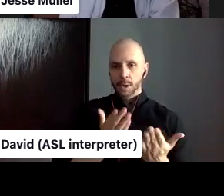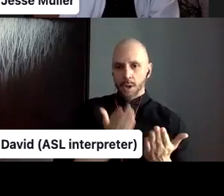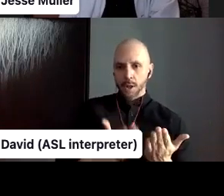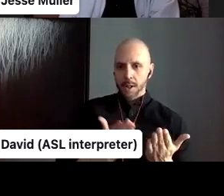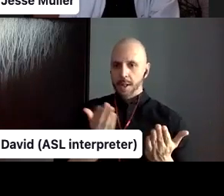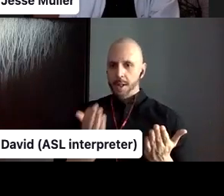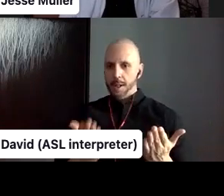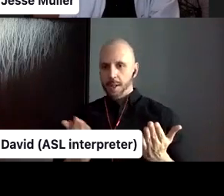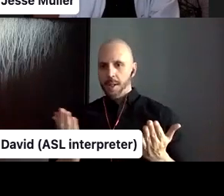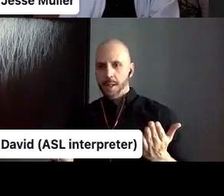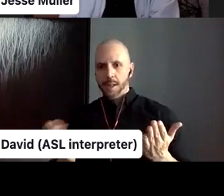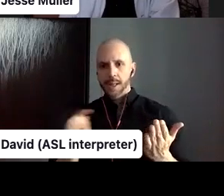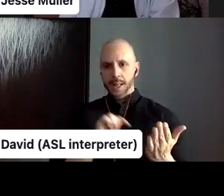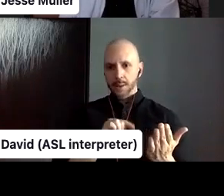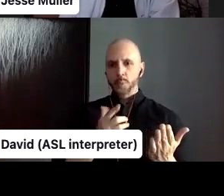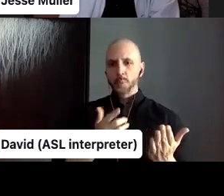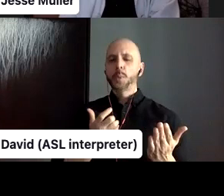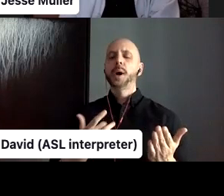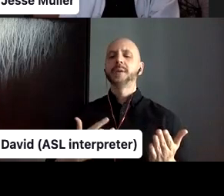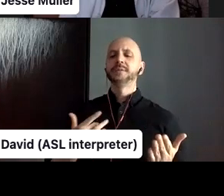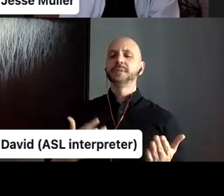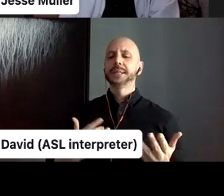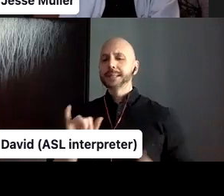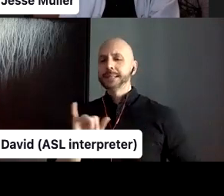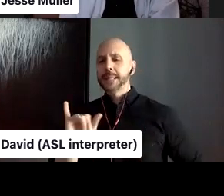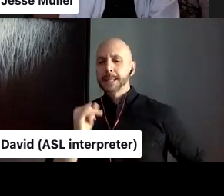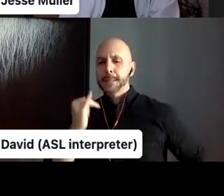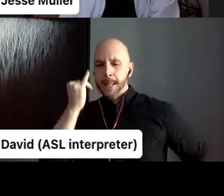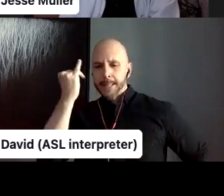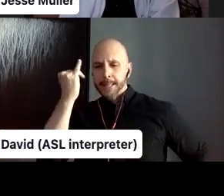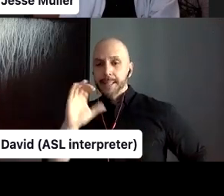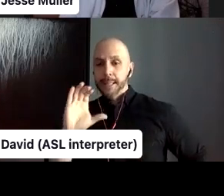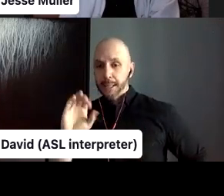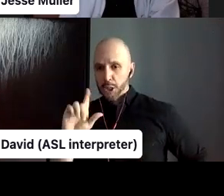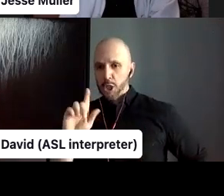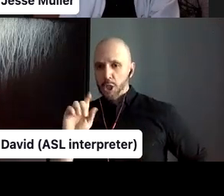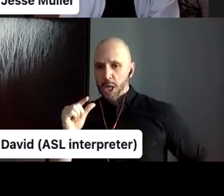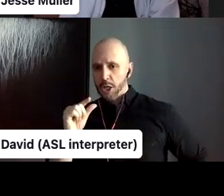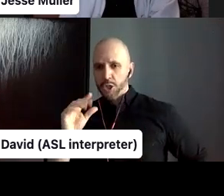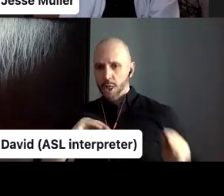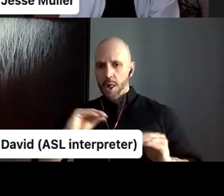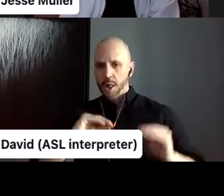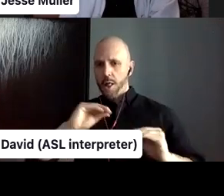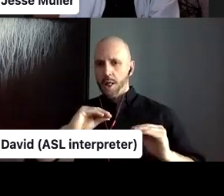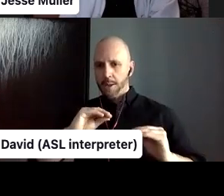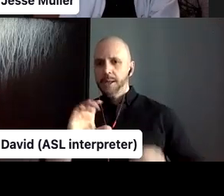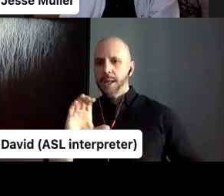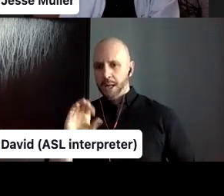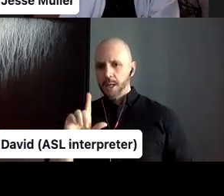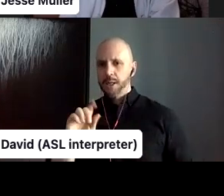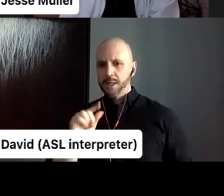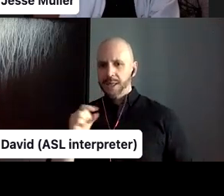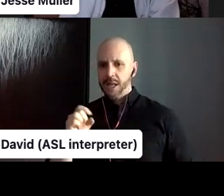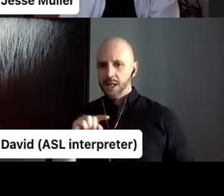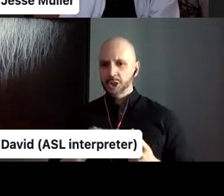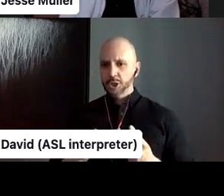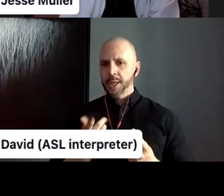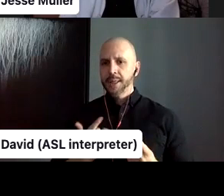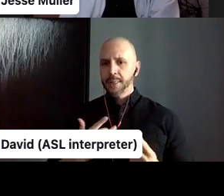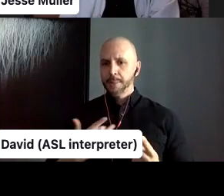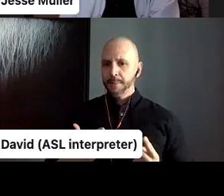of accessibility. And I think that, uh, without tooting our own horn, um, too much, I think it came out, uh,